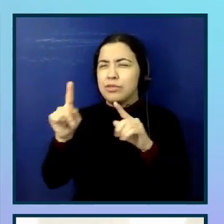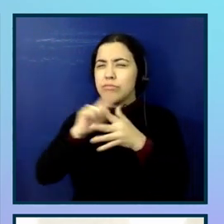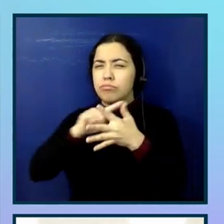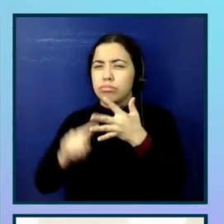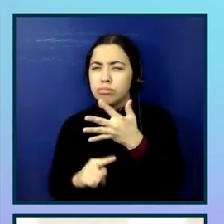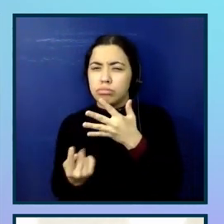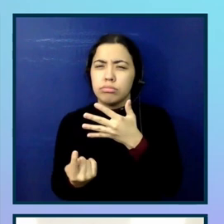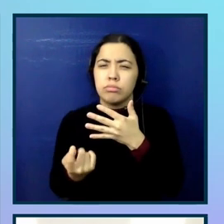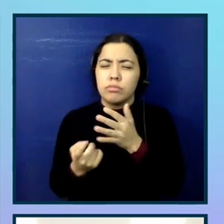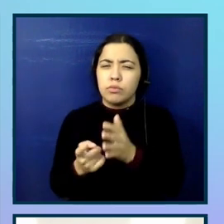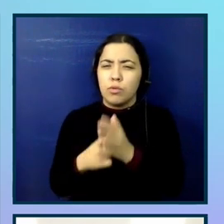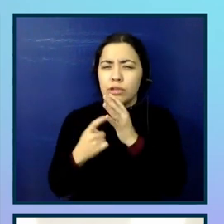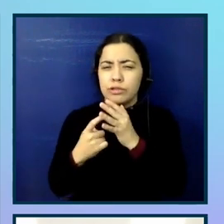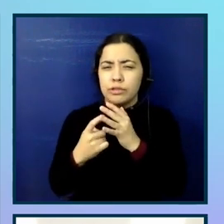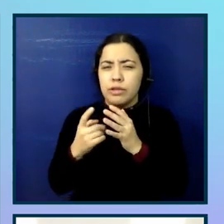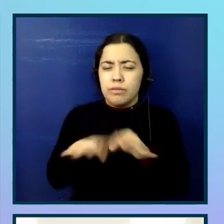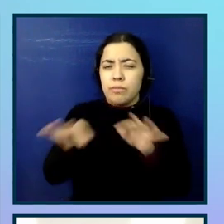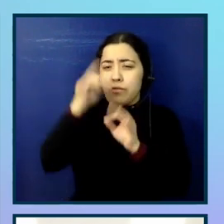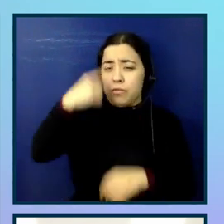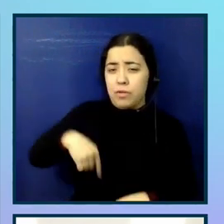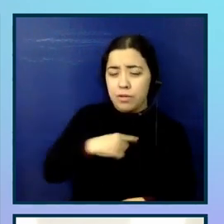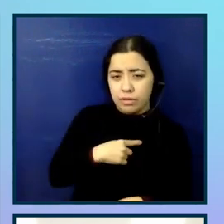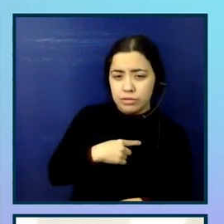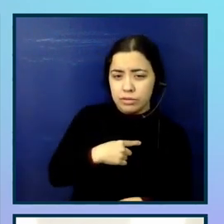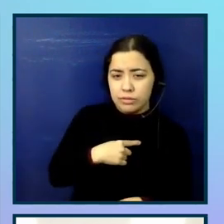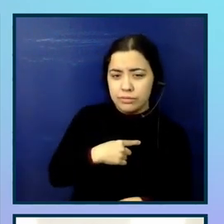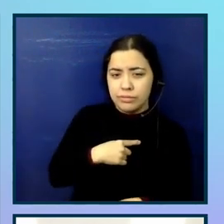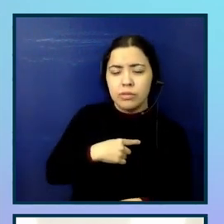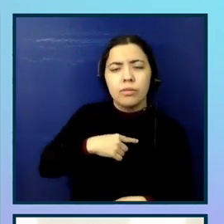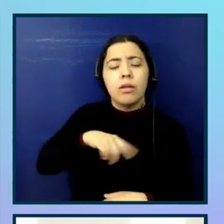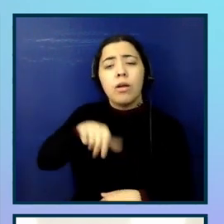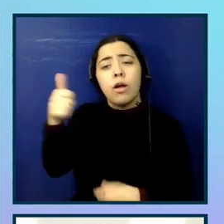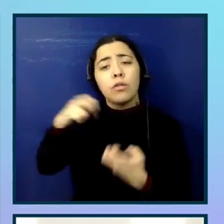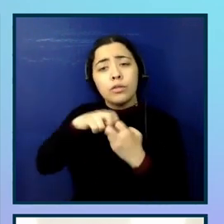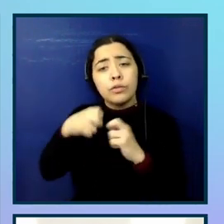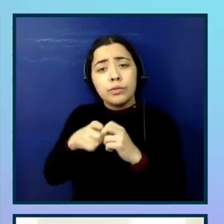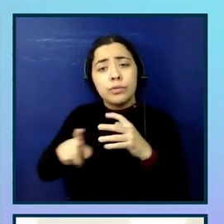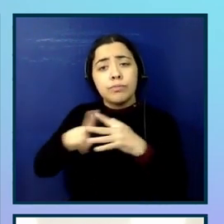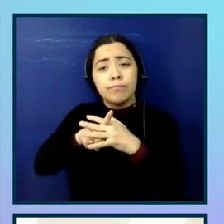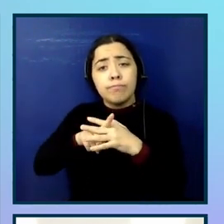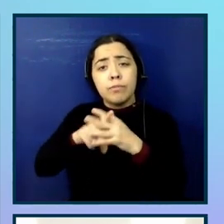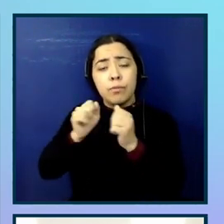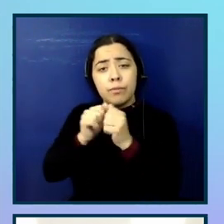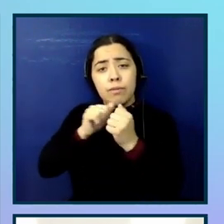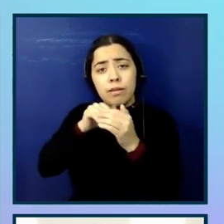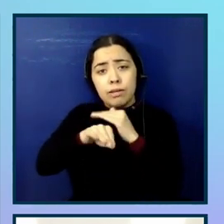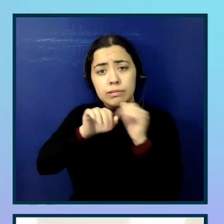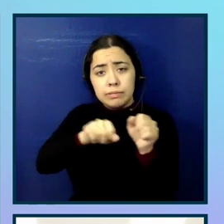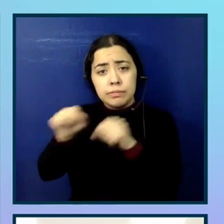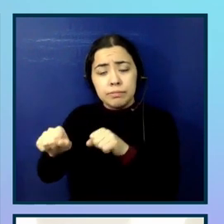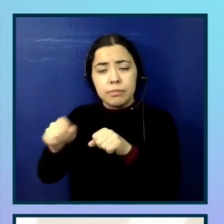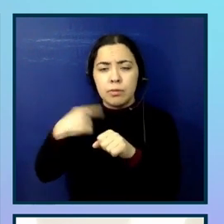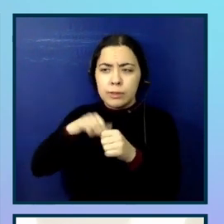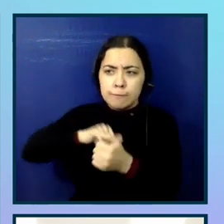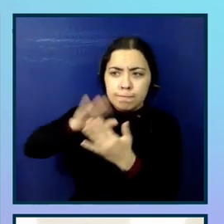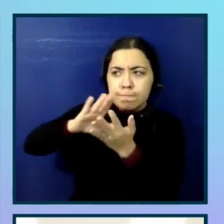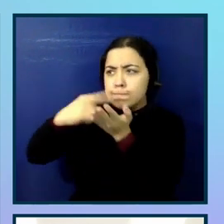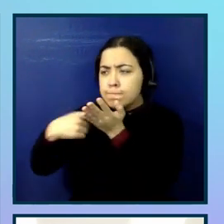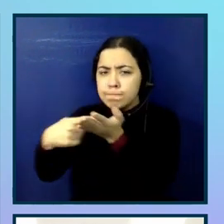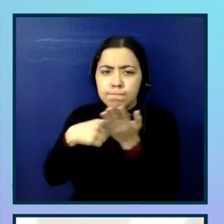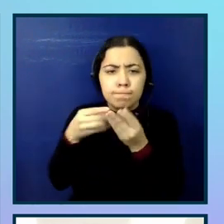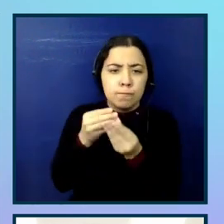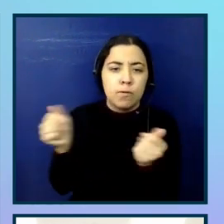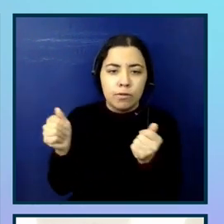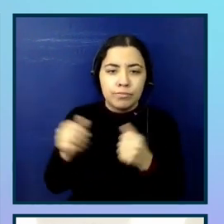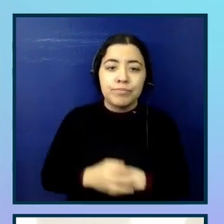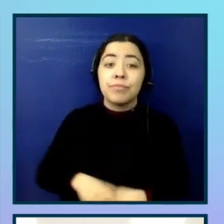to approach addressing accessibility issues on existing sites and applications internally. Step three, fix those accessibility